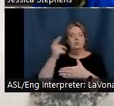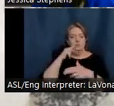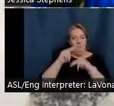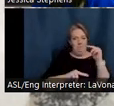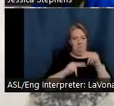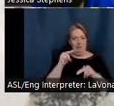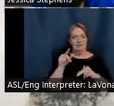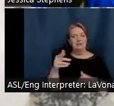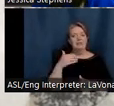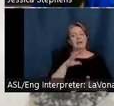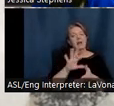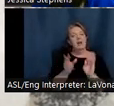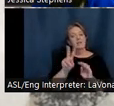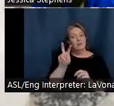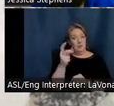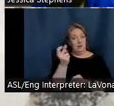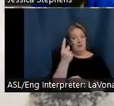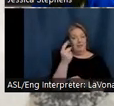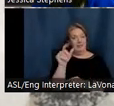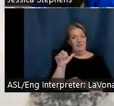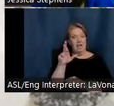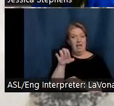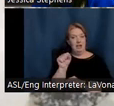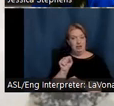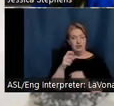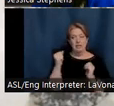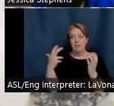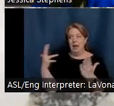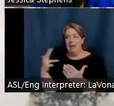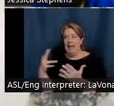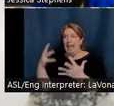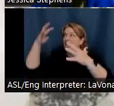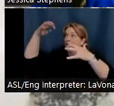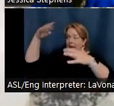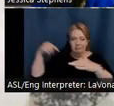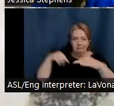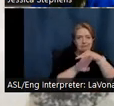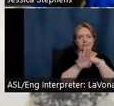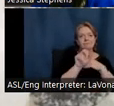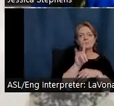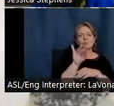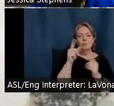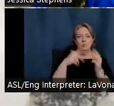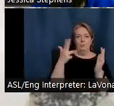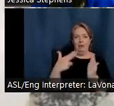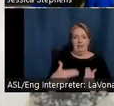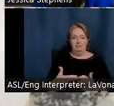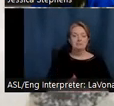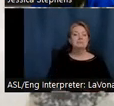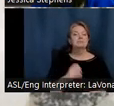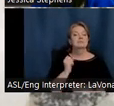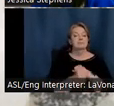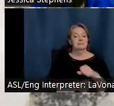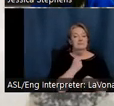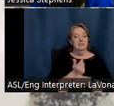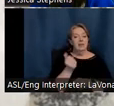for the painter to use while he was painting on the grounds. In 2000, or sorry, in 1912, a